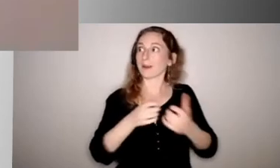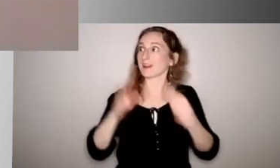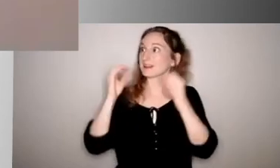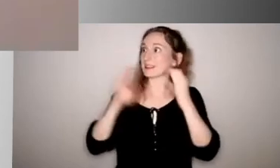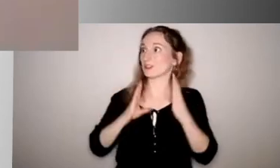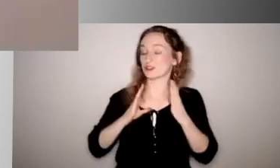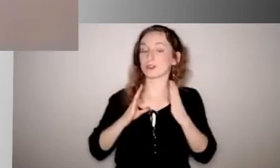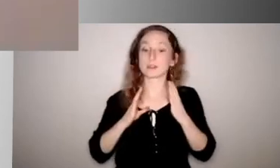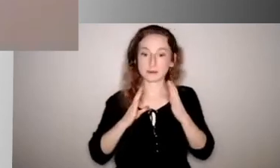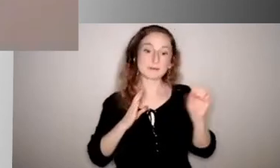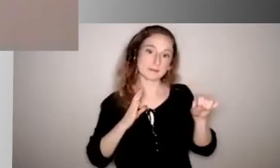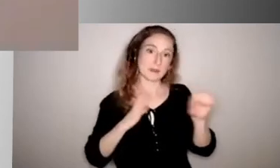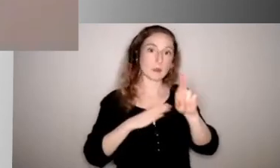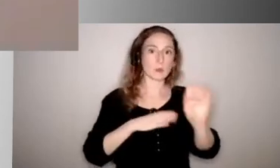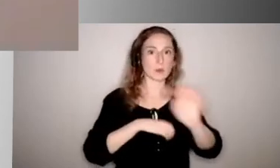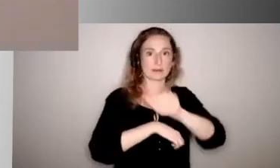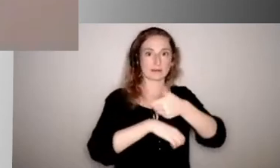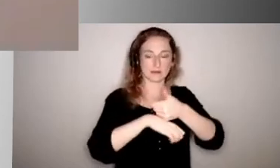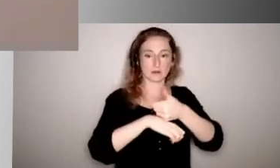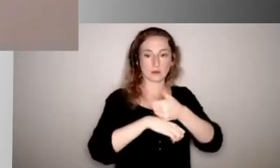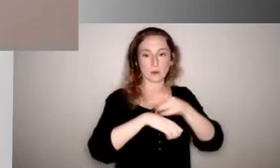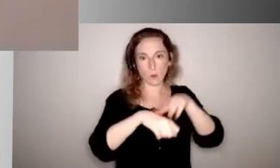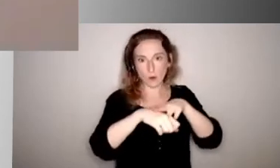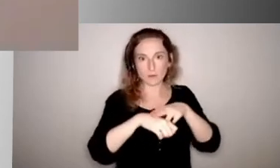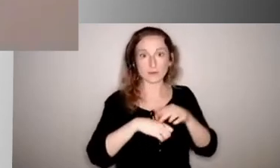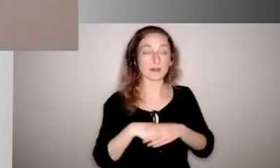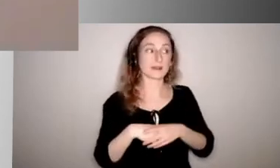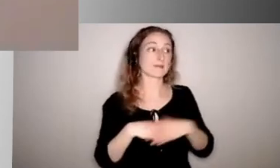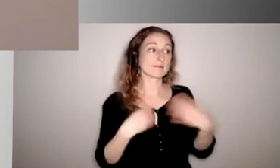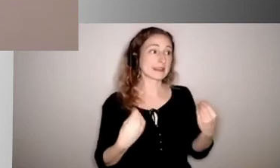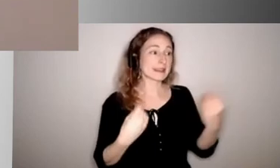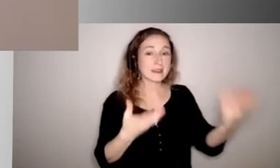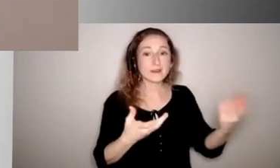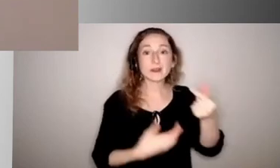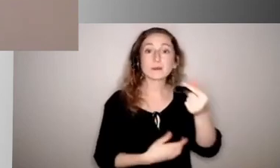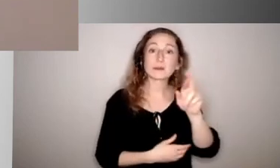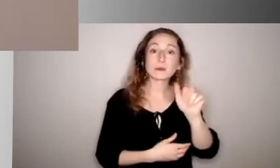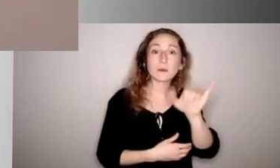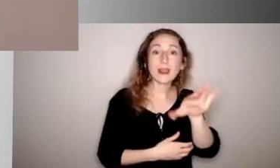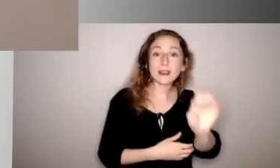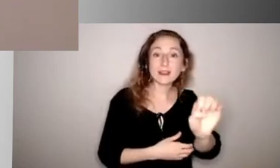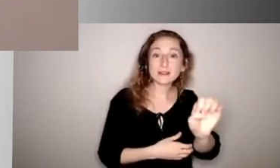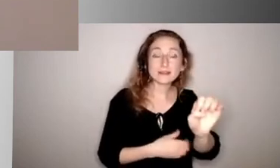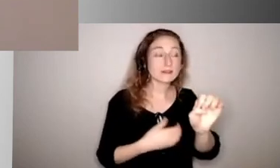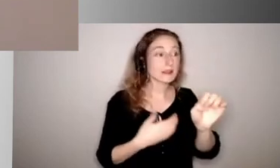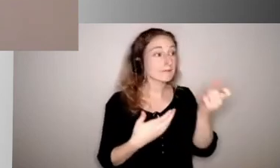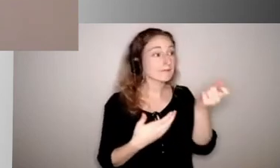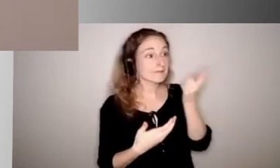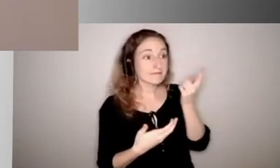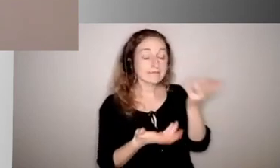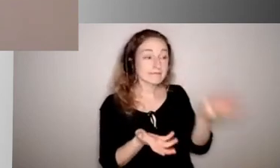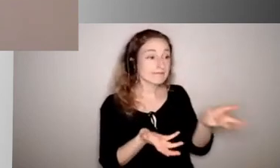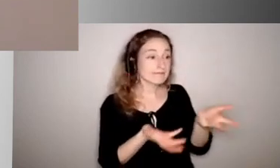Well, reestablishing norms, extending grace, making sure that we come together and talk about those, we call them classroom agreements, that they